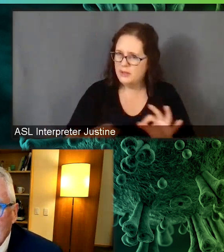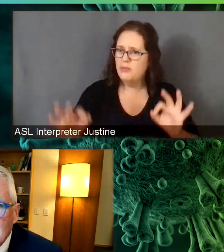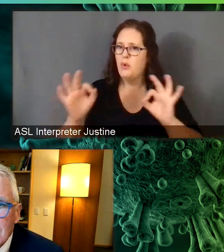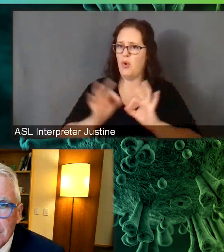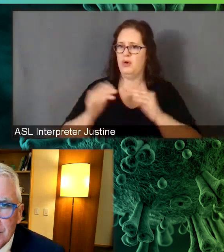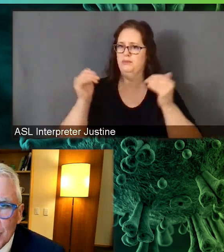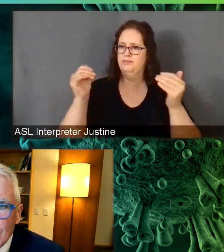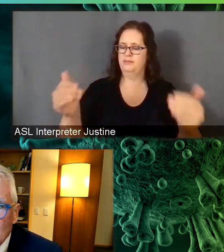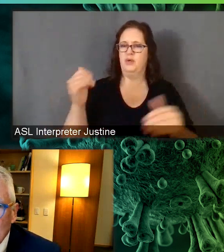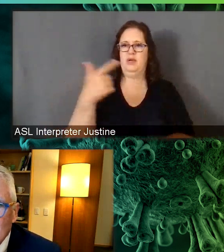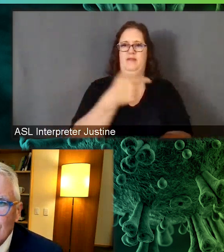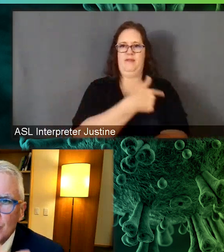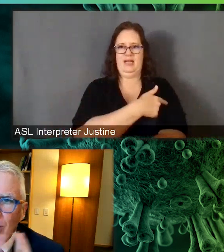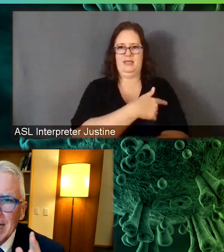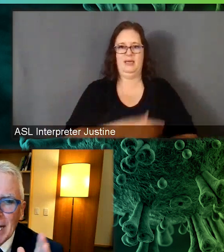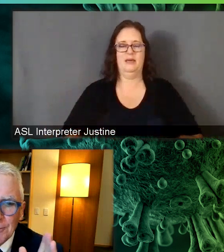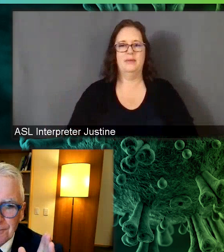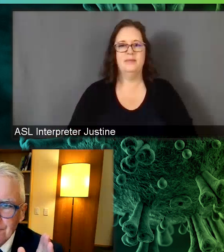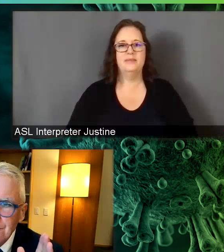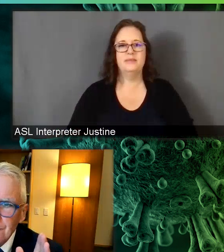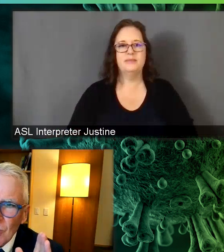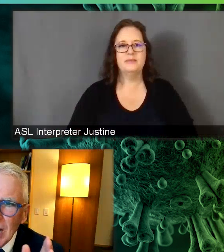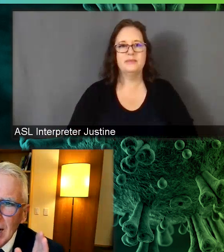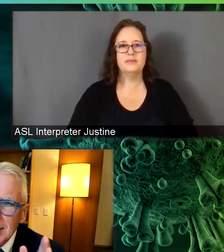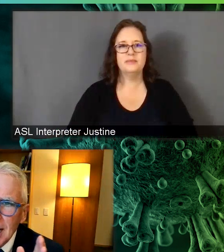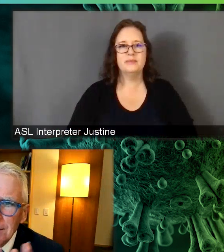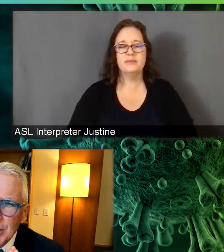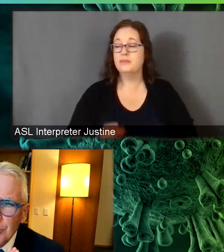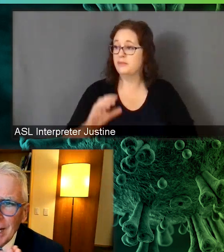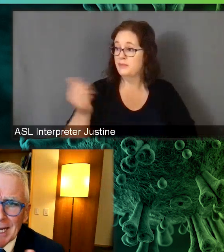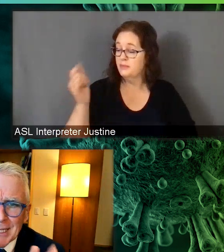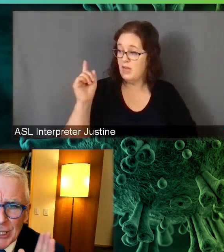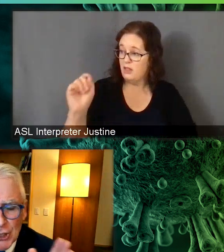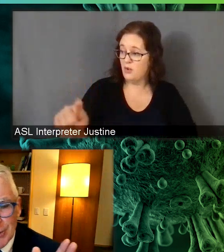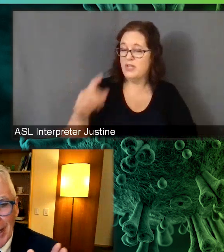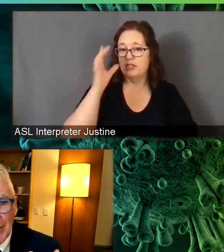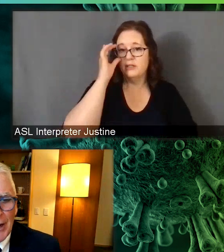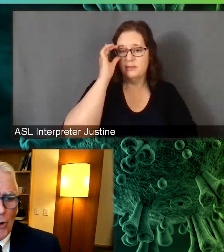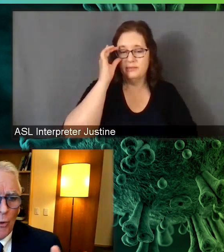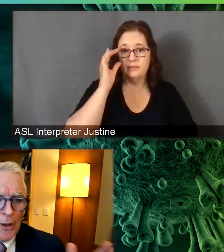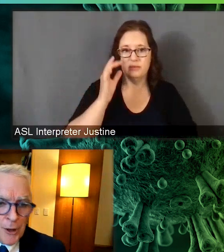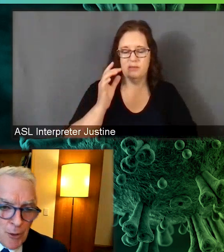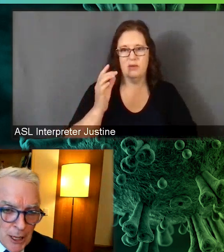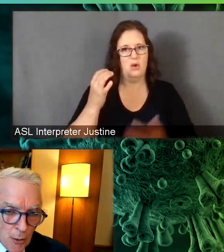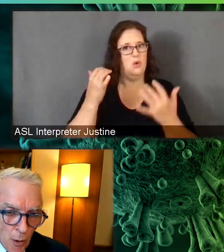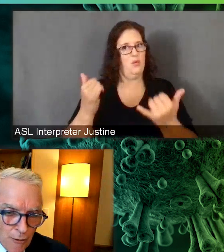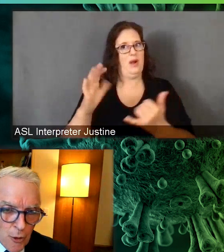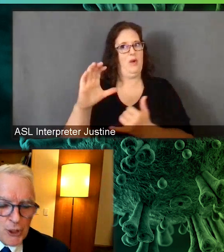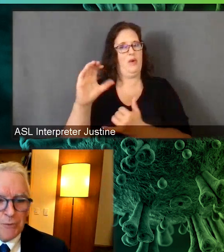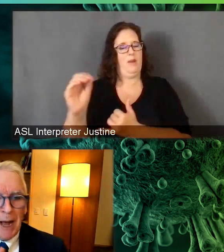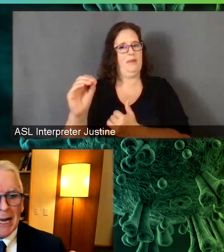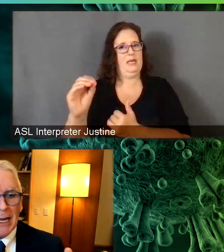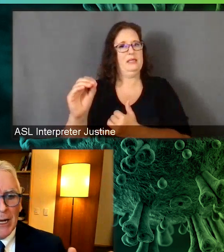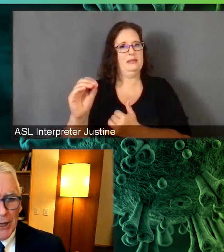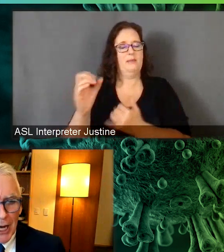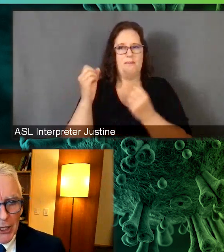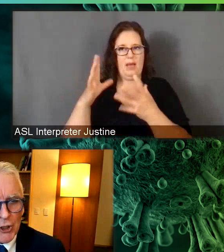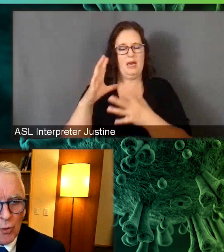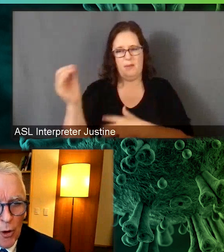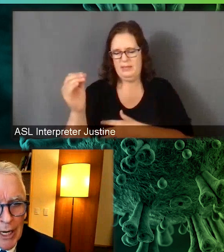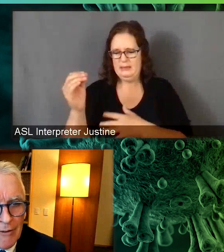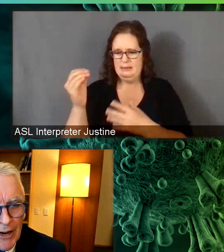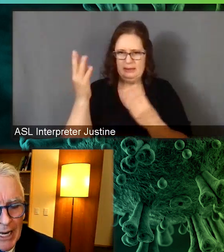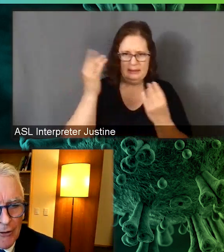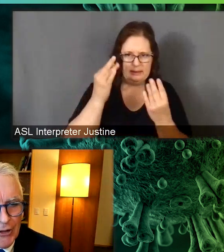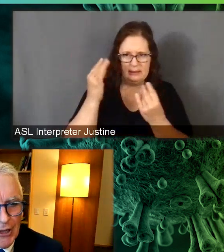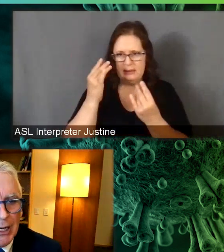other thing, Josh, question for you is right now, companies are making decisions about whether to bring their workforces back. The Hutch